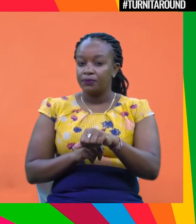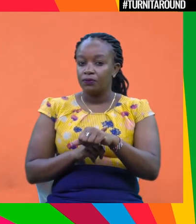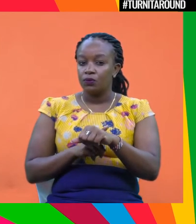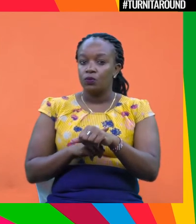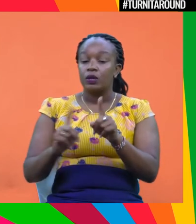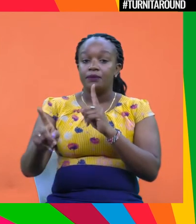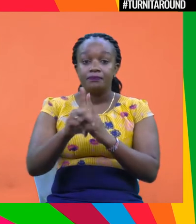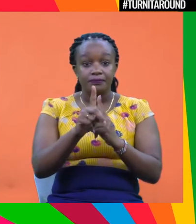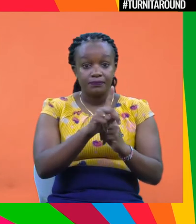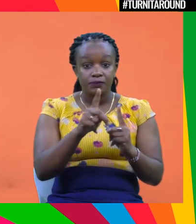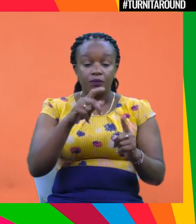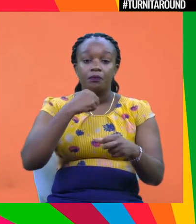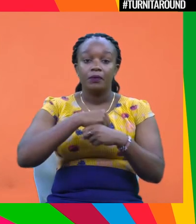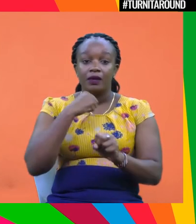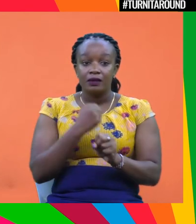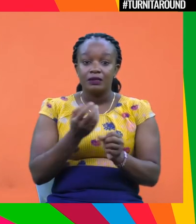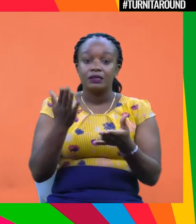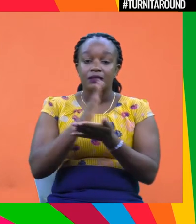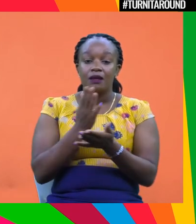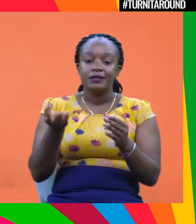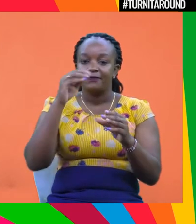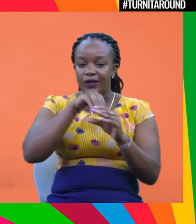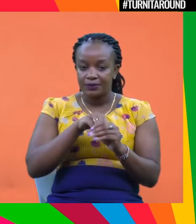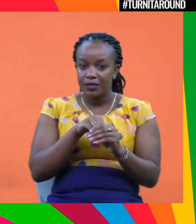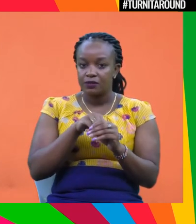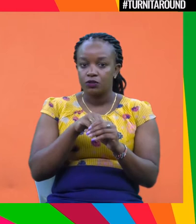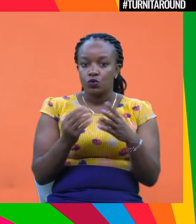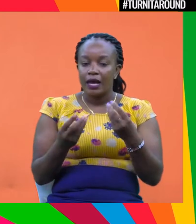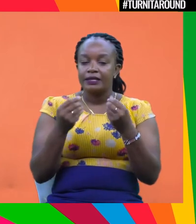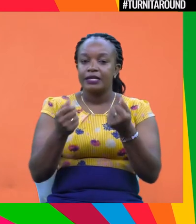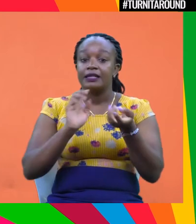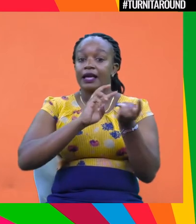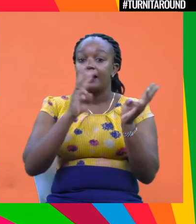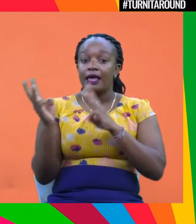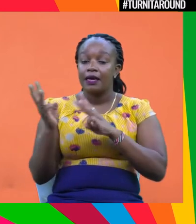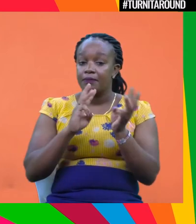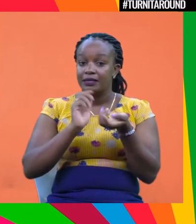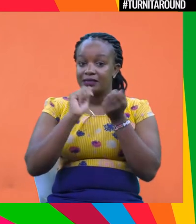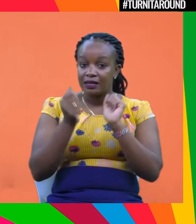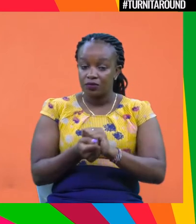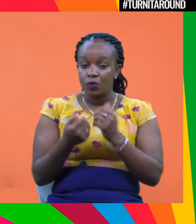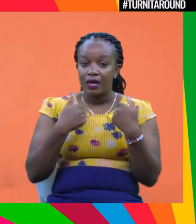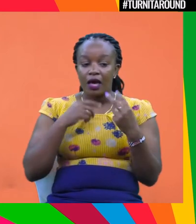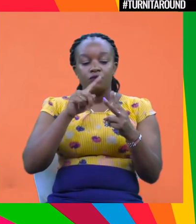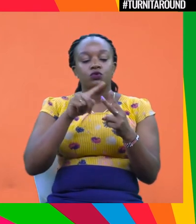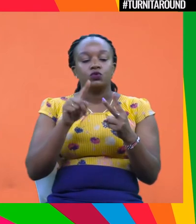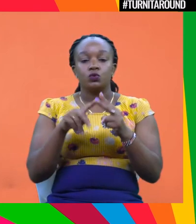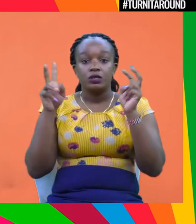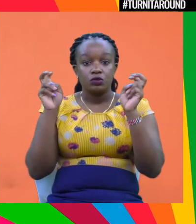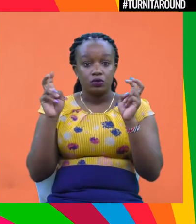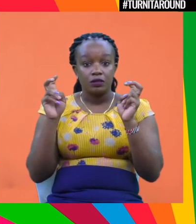we will need to make big investments to address climate change. And I see there are two components. First of all,